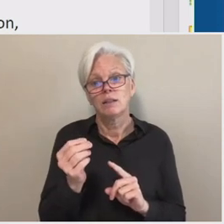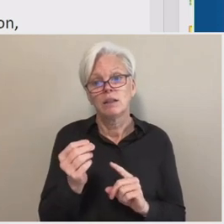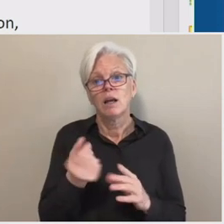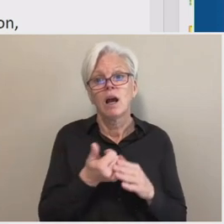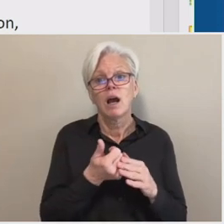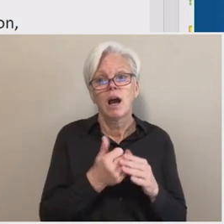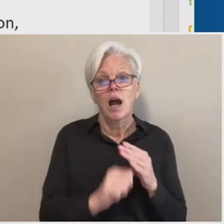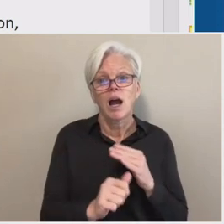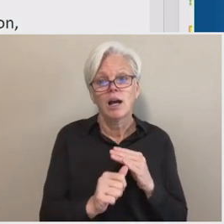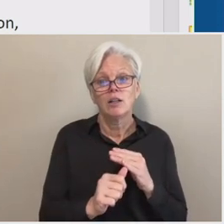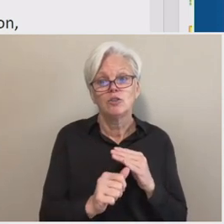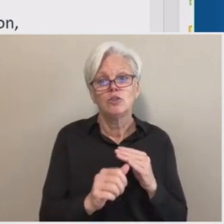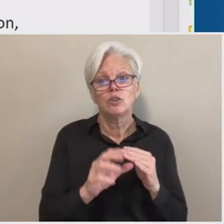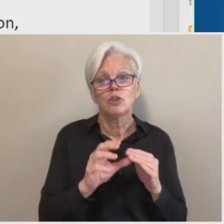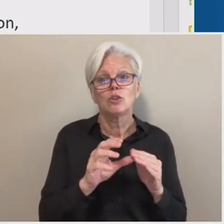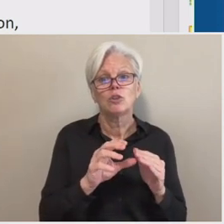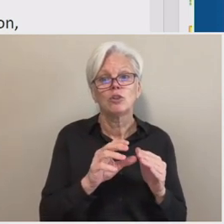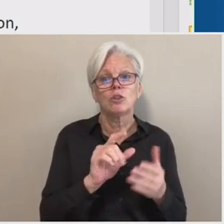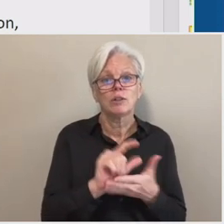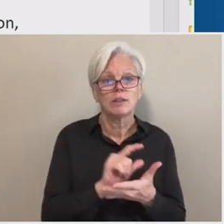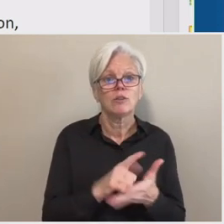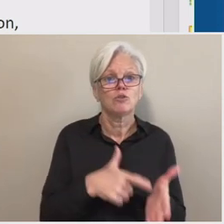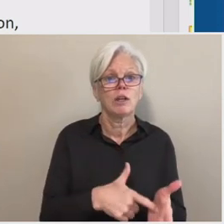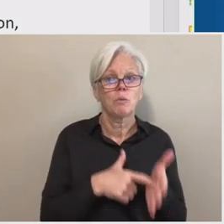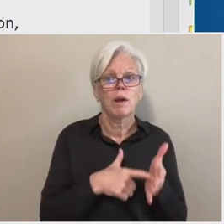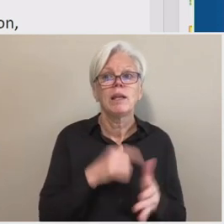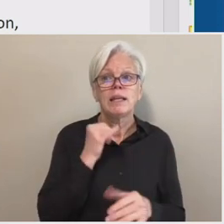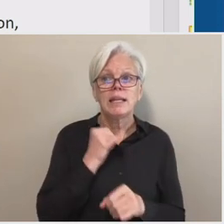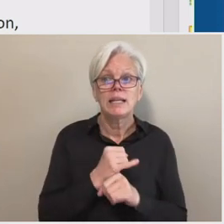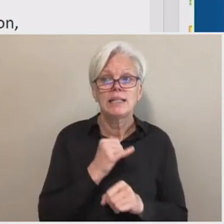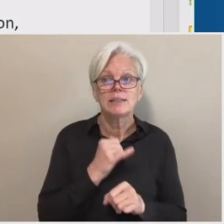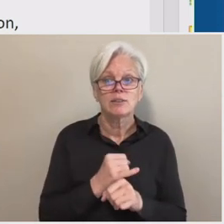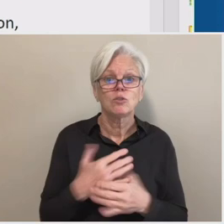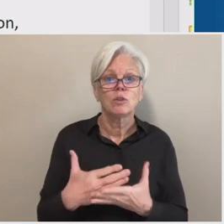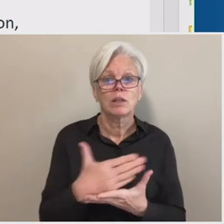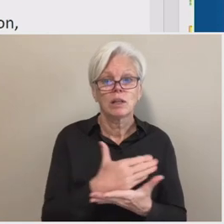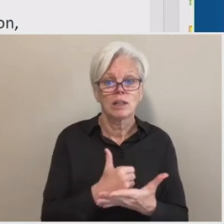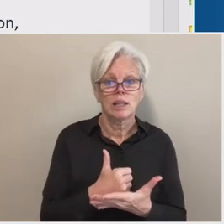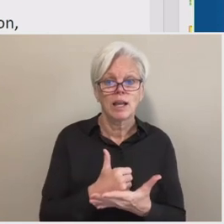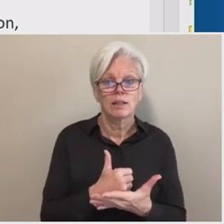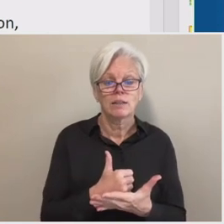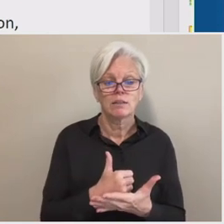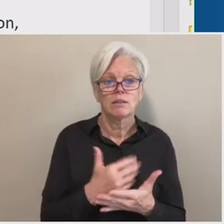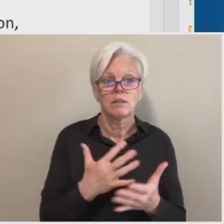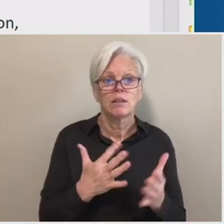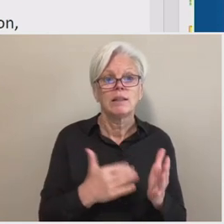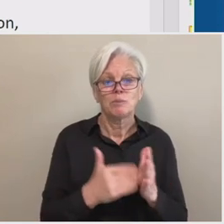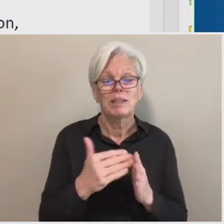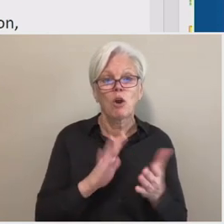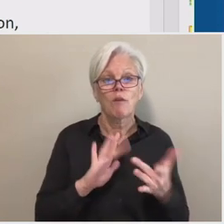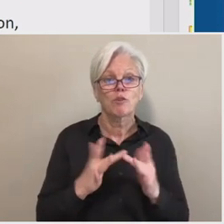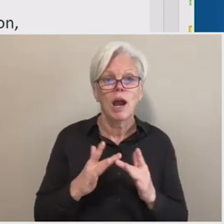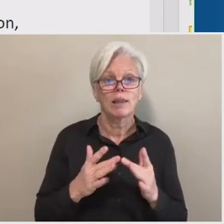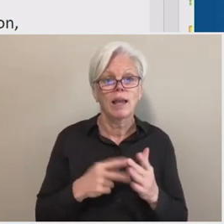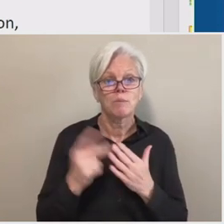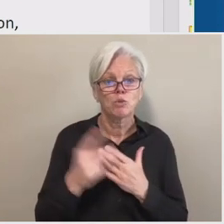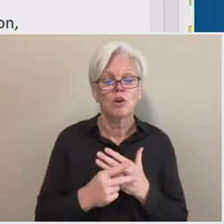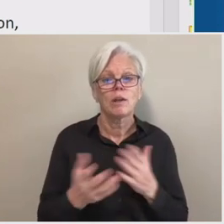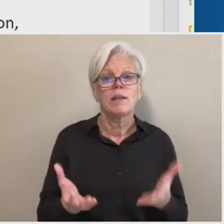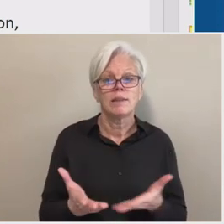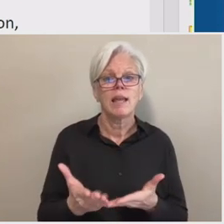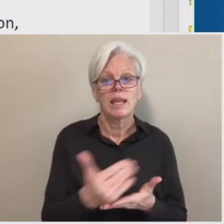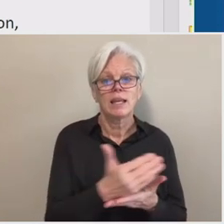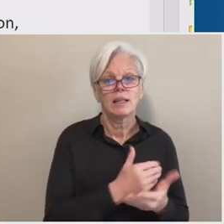under statutory requirements, uh, institutions, uh, collect, uh, offering online programs, collect, uh, attendance